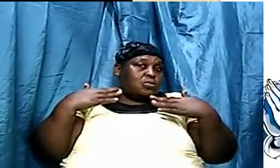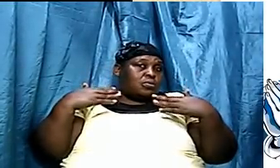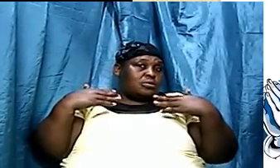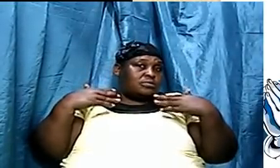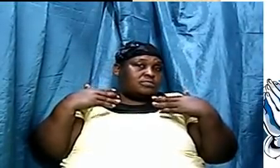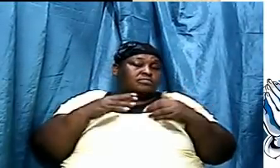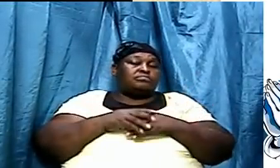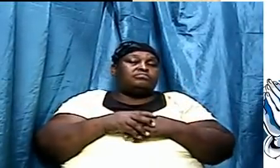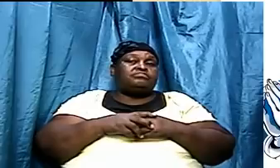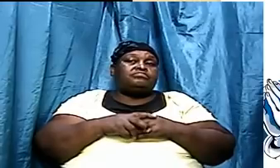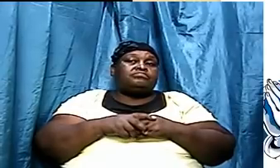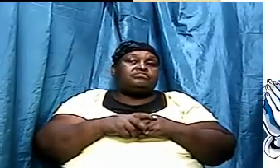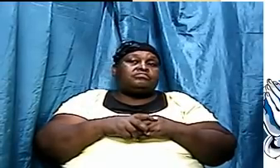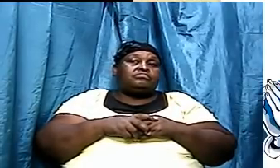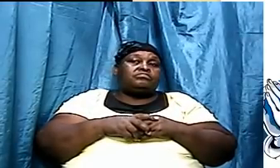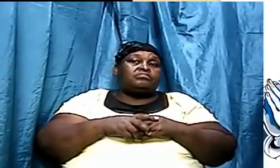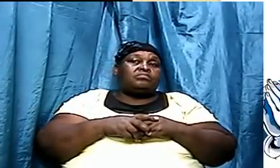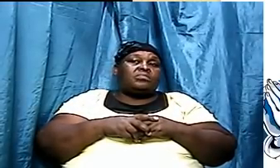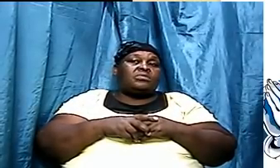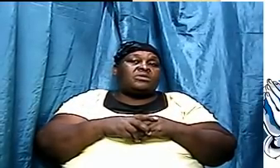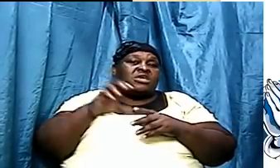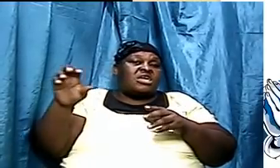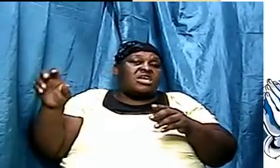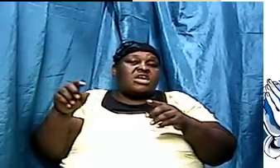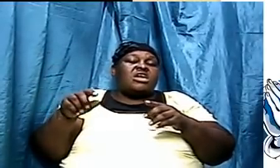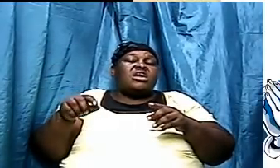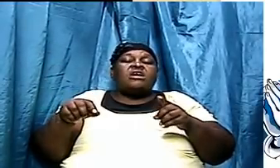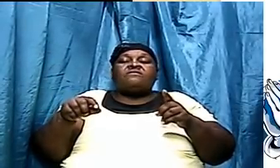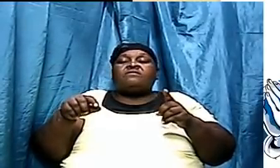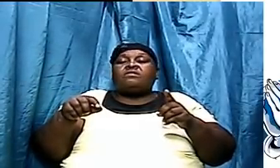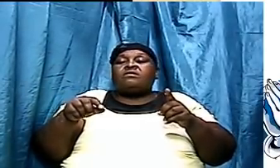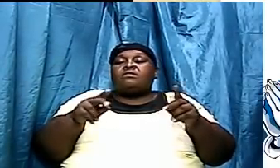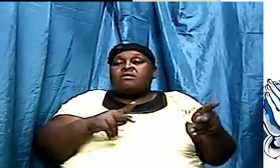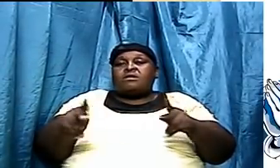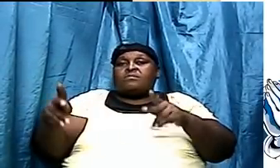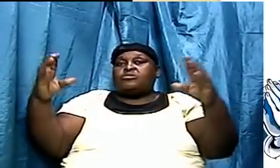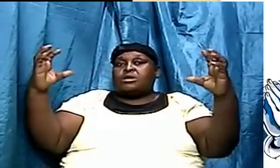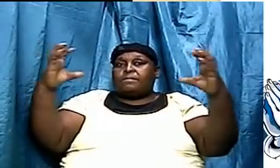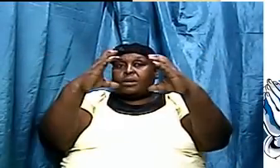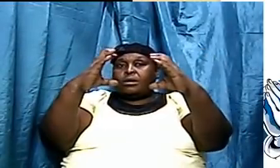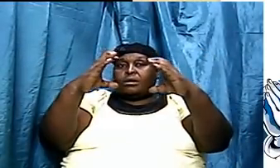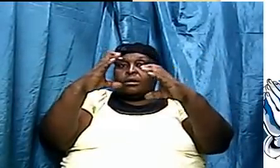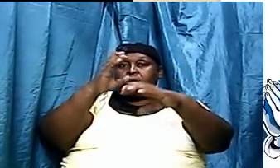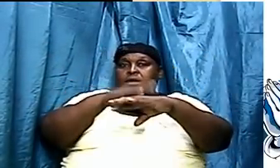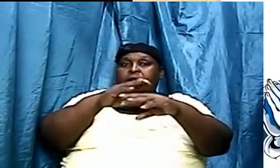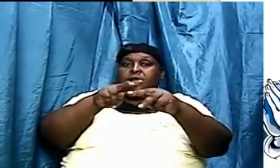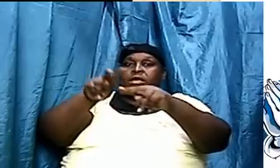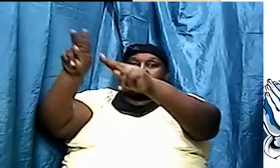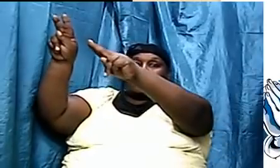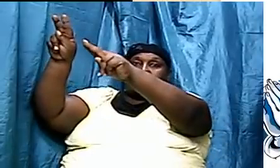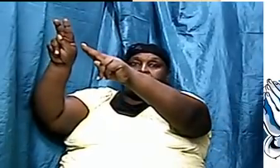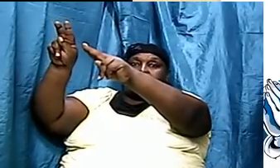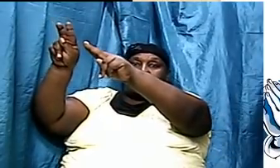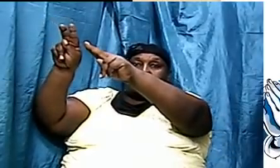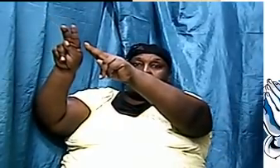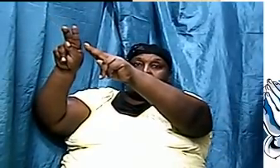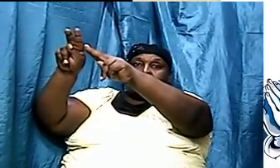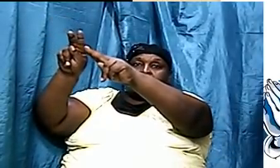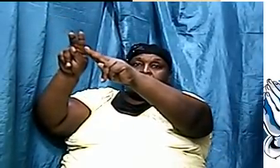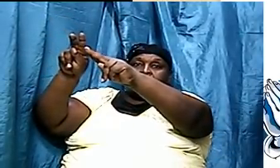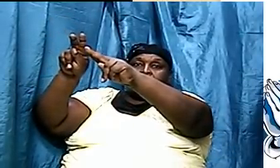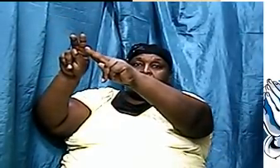you ever put a ball on a hill and leave it there and something act on it what does it do does it roll up the hill